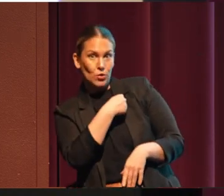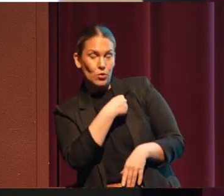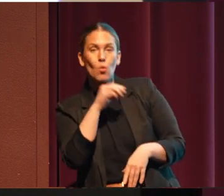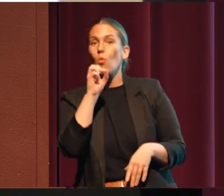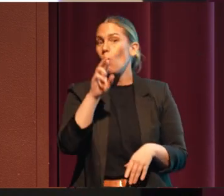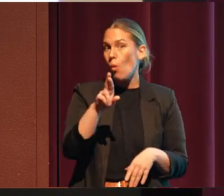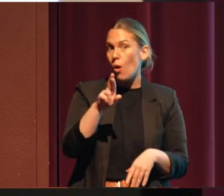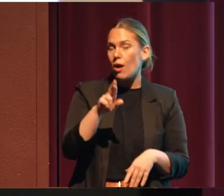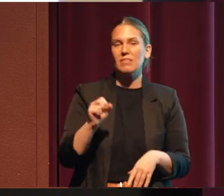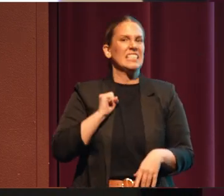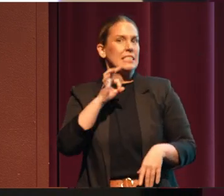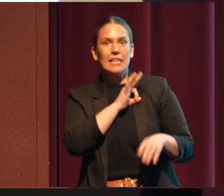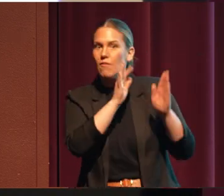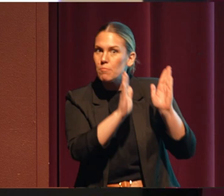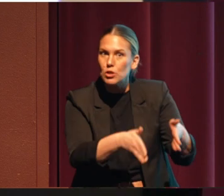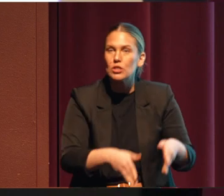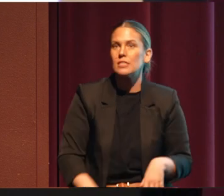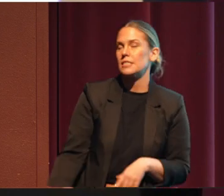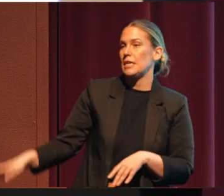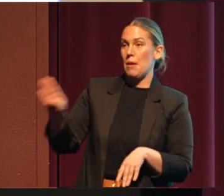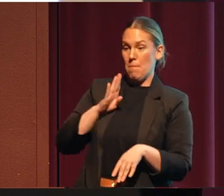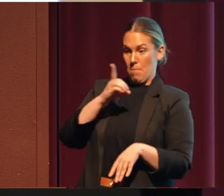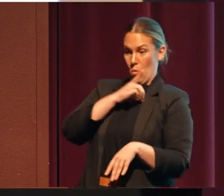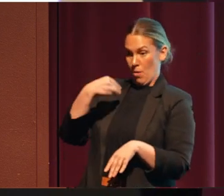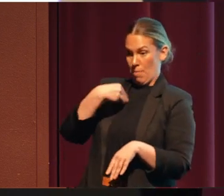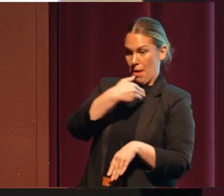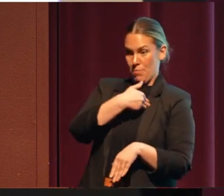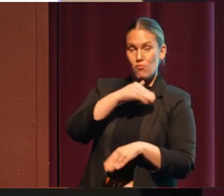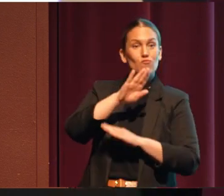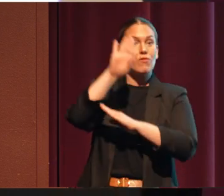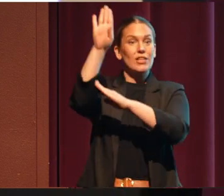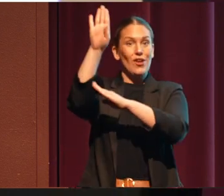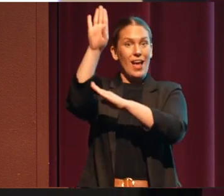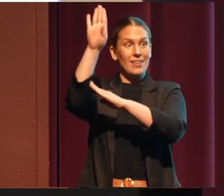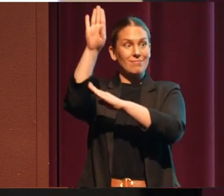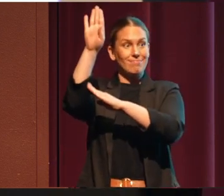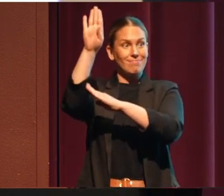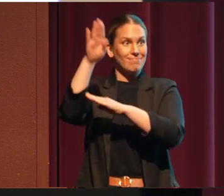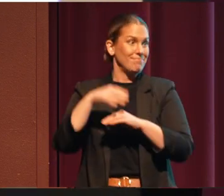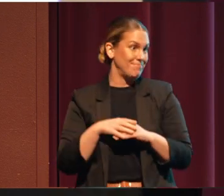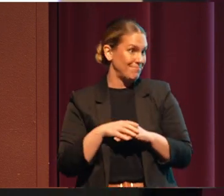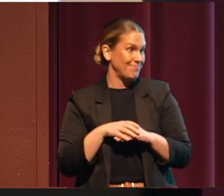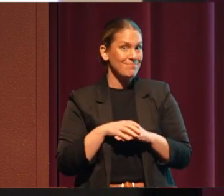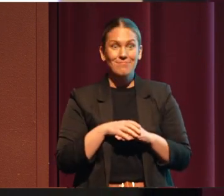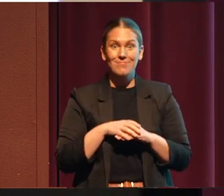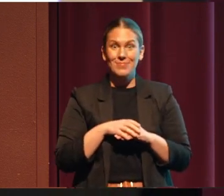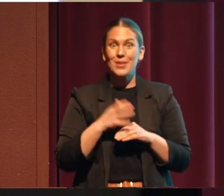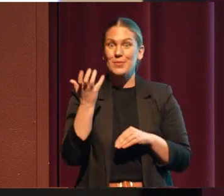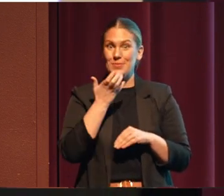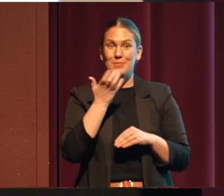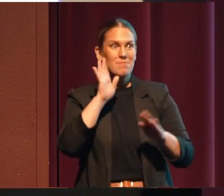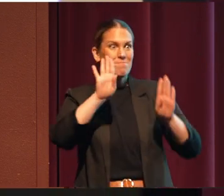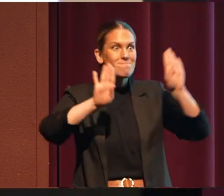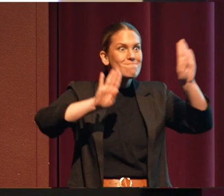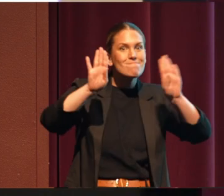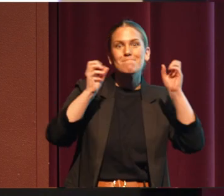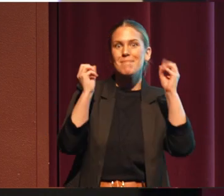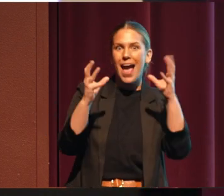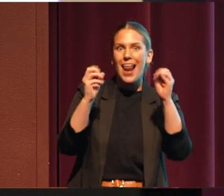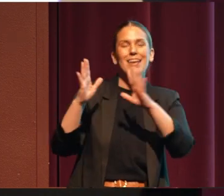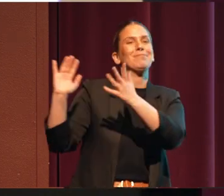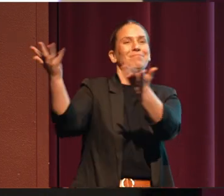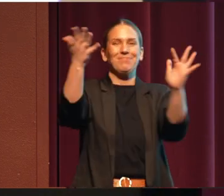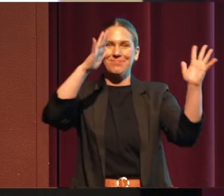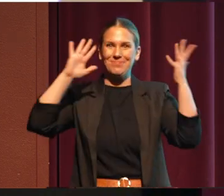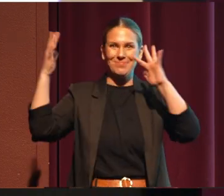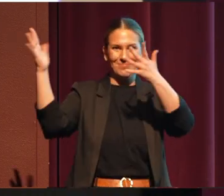or a land trust staff person, a land trust board member. Can you raise your hand if you fall into any of those groups? Let's give yourselves a round of applause. Hard to do with